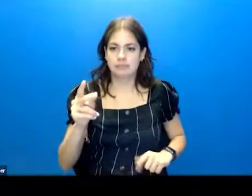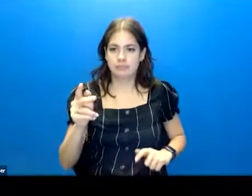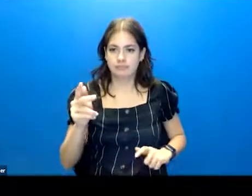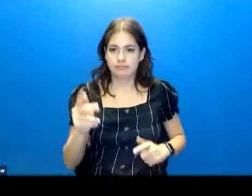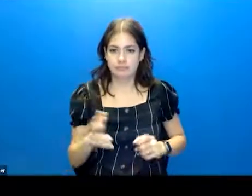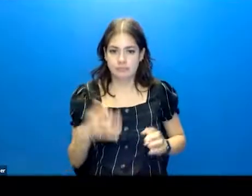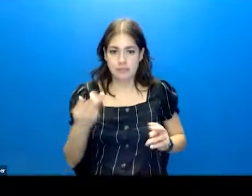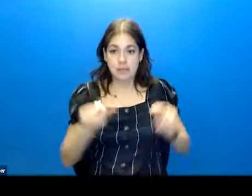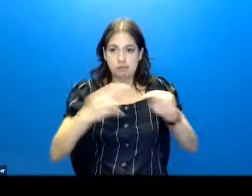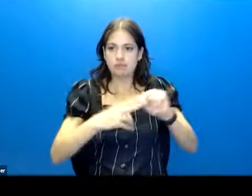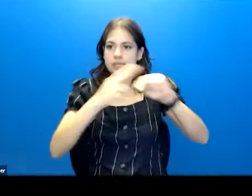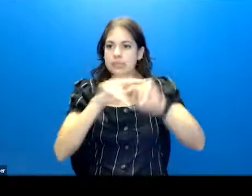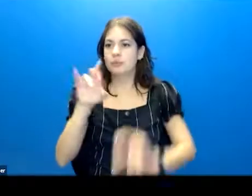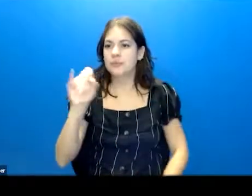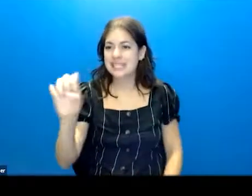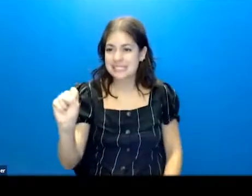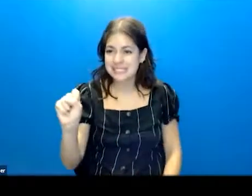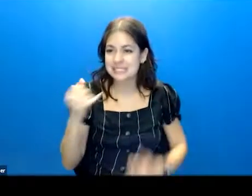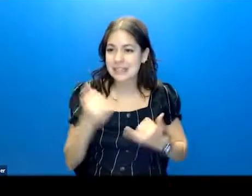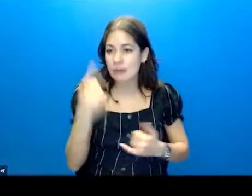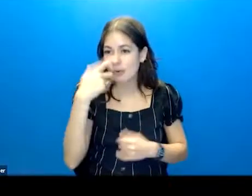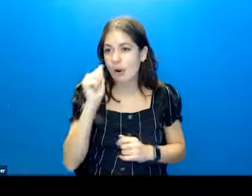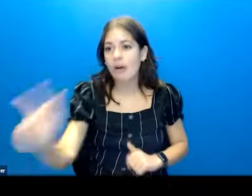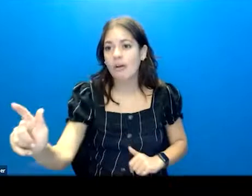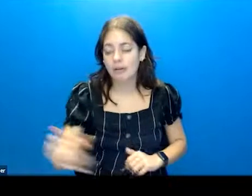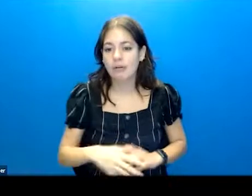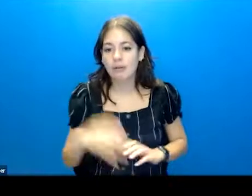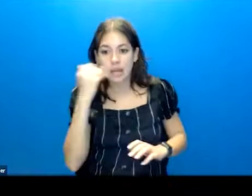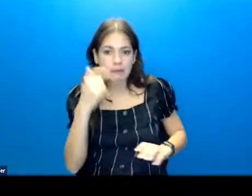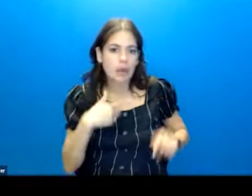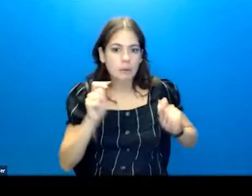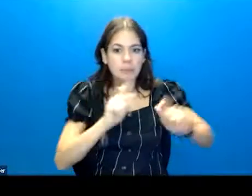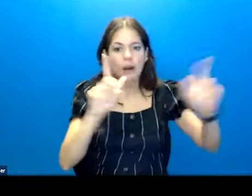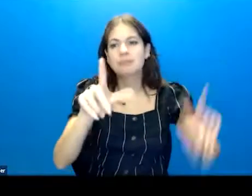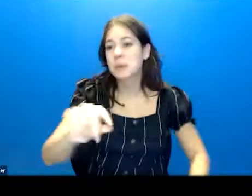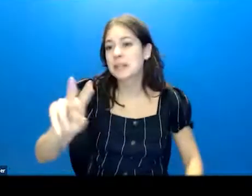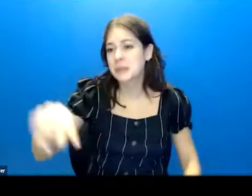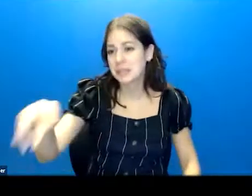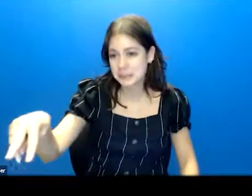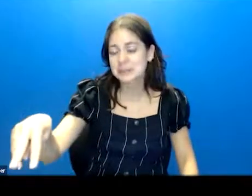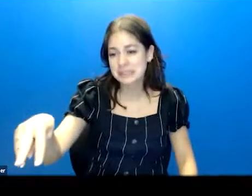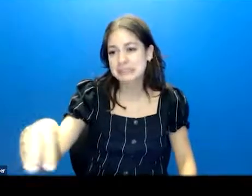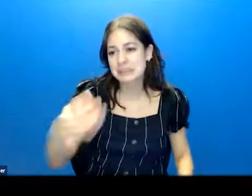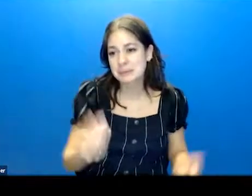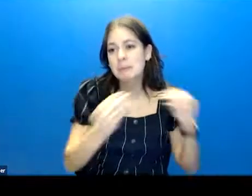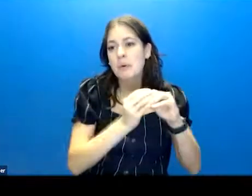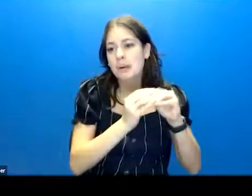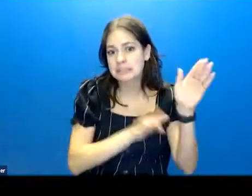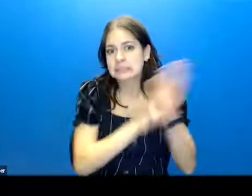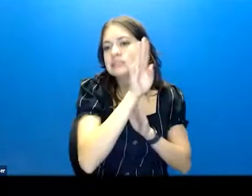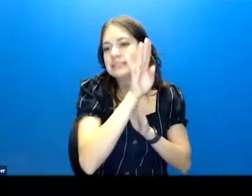increasing rates for everybody. And if I were to put up to 2022, it would be even more striking.